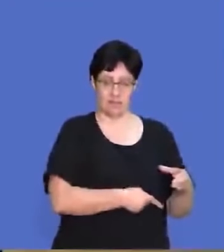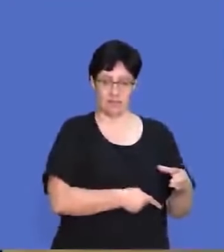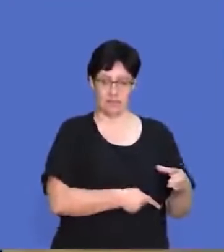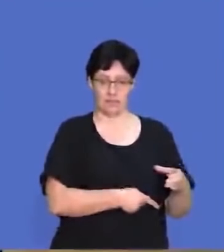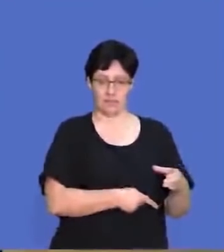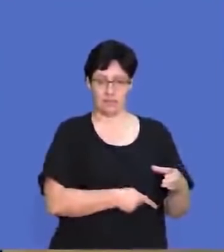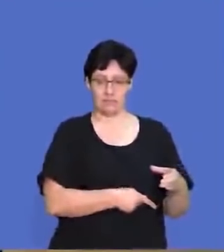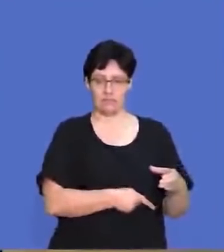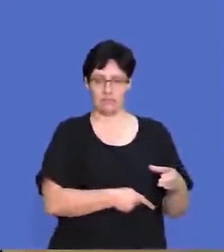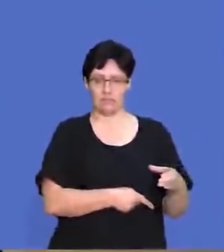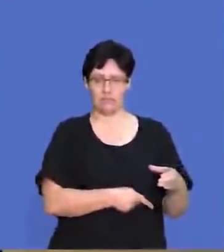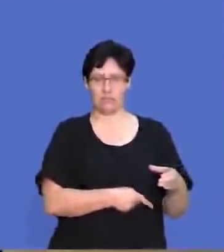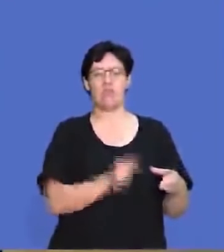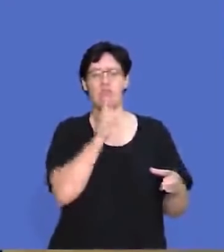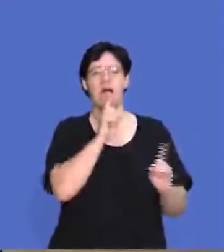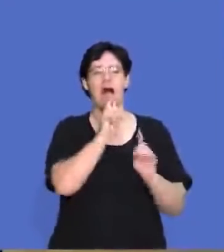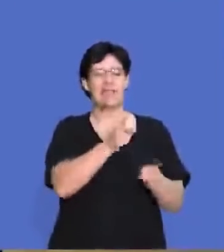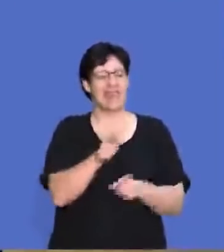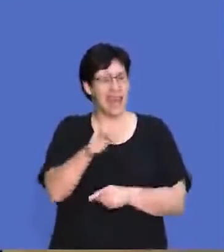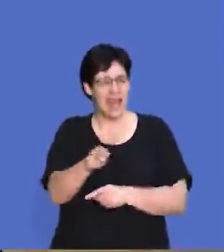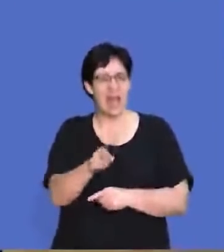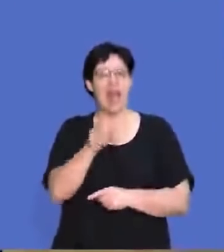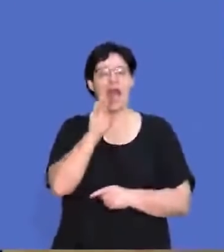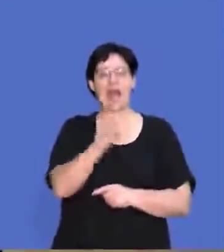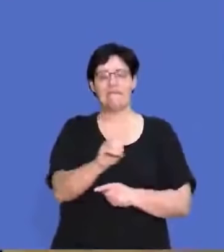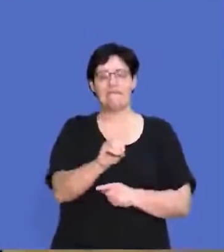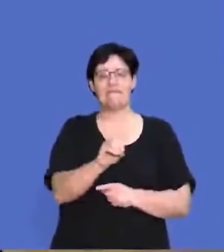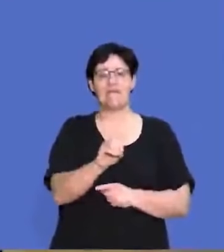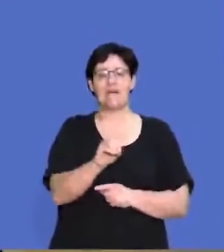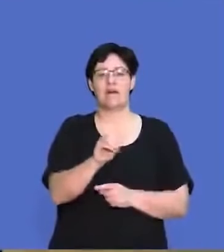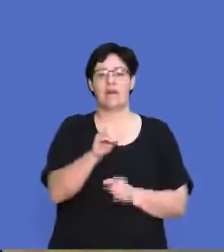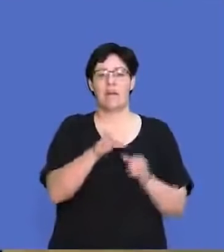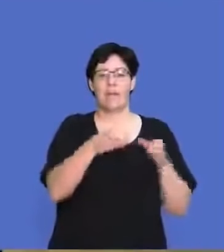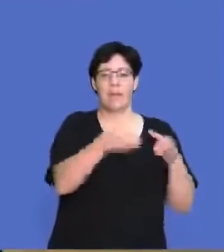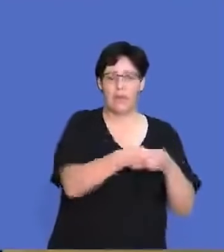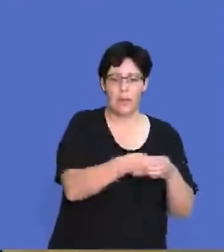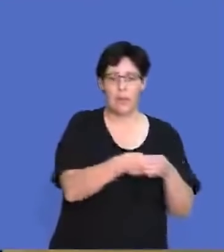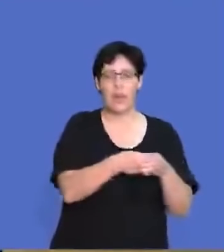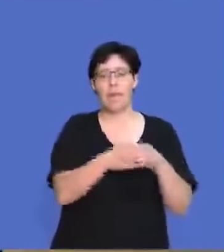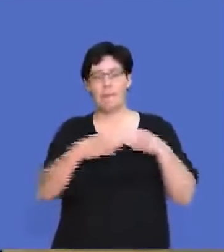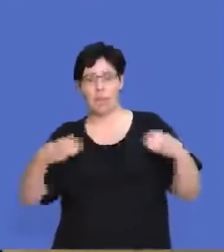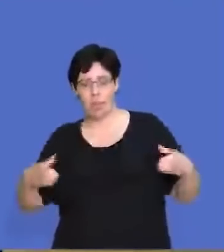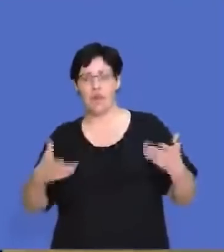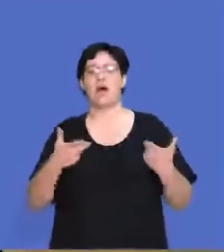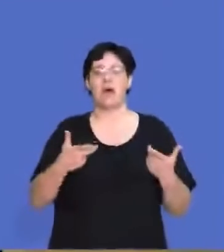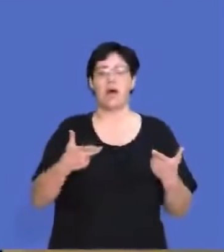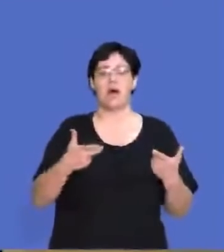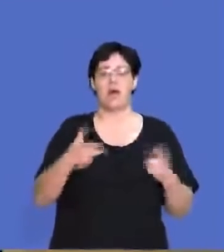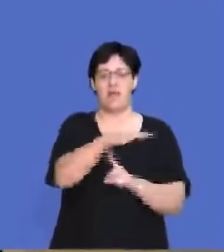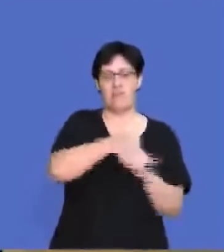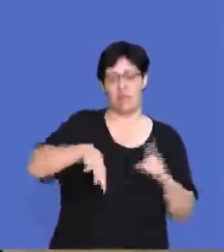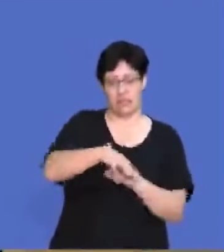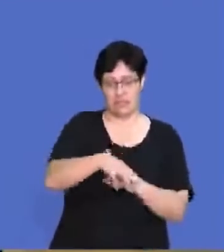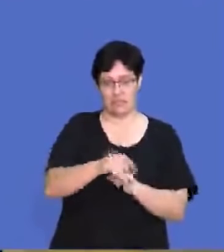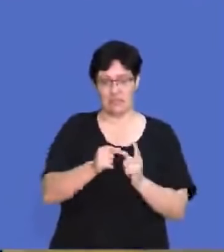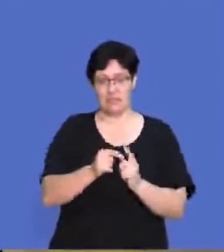Now, you'll see with the answer behind me, it has to do with the micro, market and macro environment, where a lot of